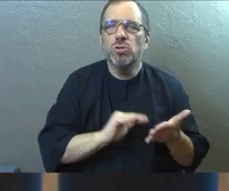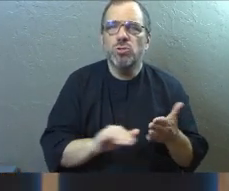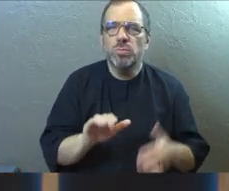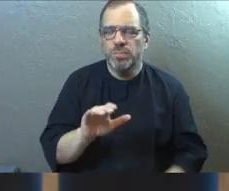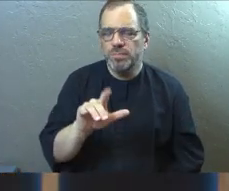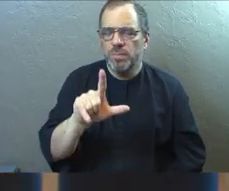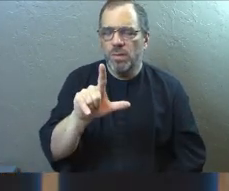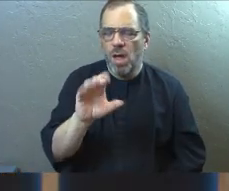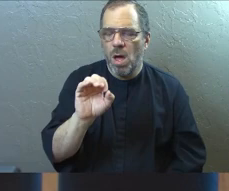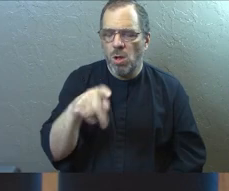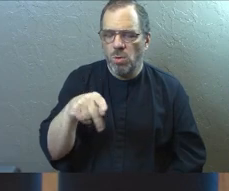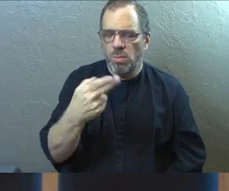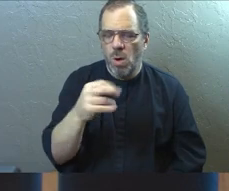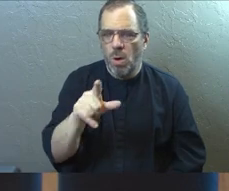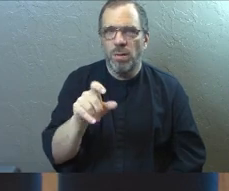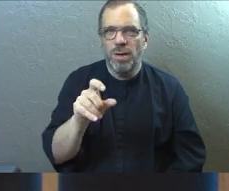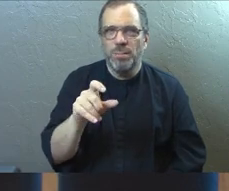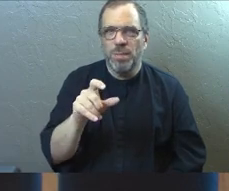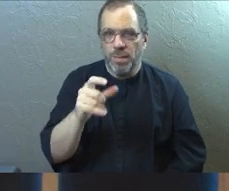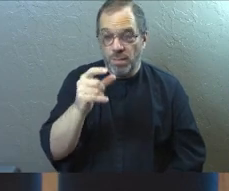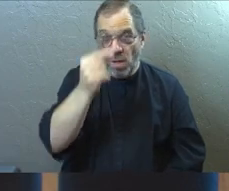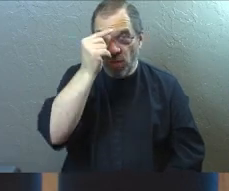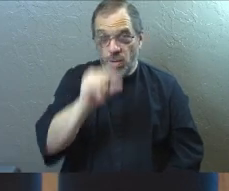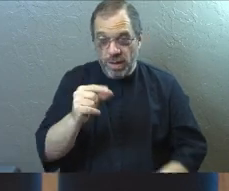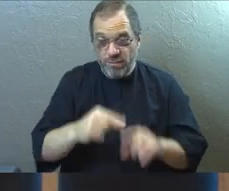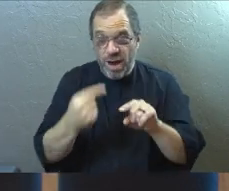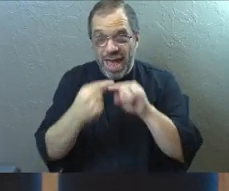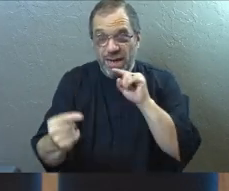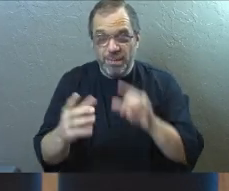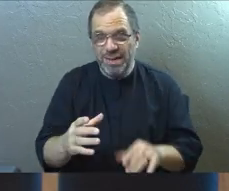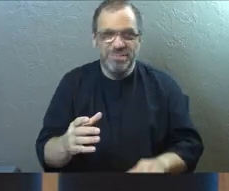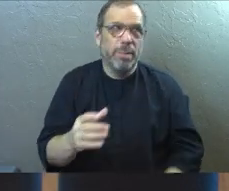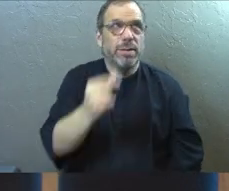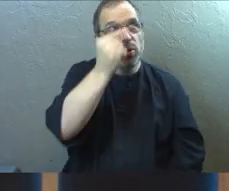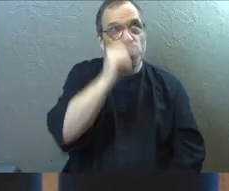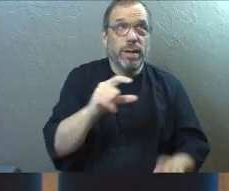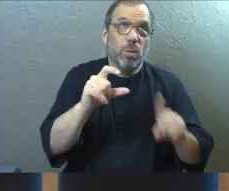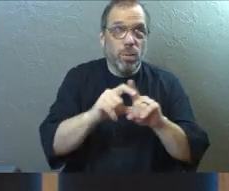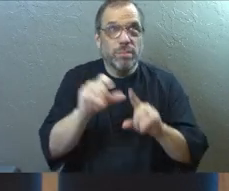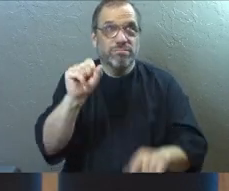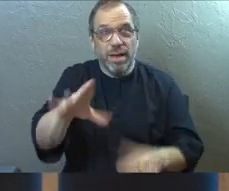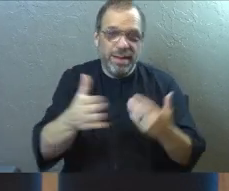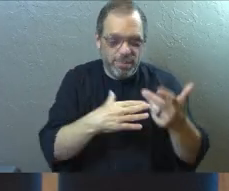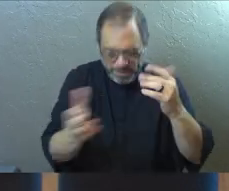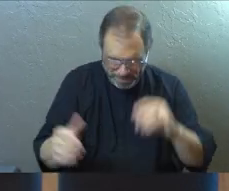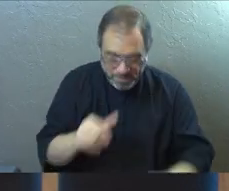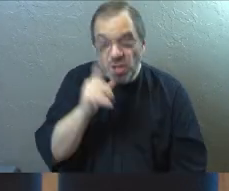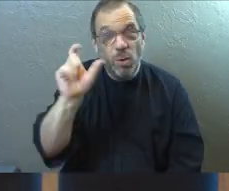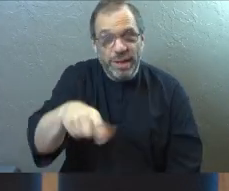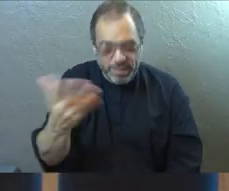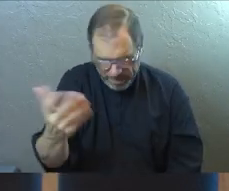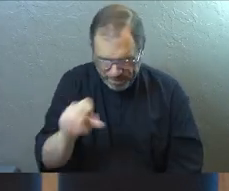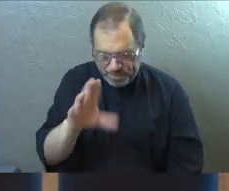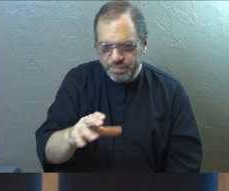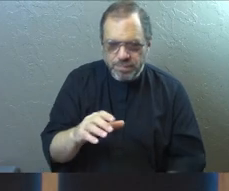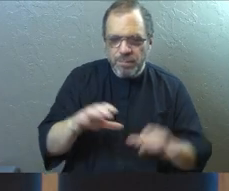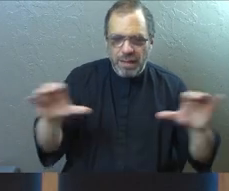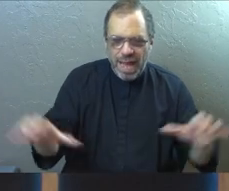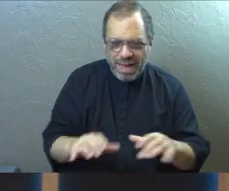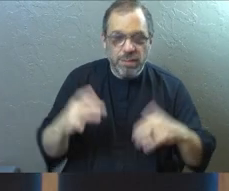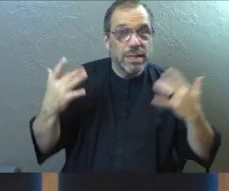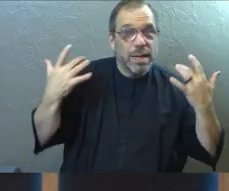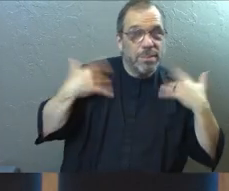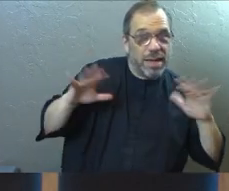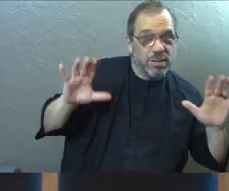Here's the meaning of the Greek for enemy. You don't really need this, but I'm giving it to you anyway. Actively or